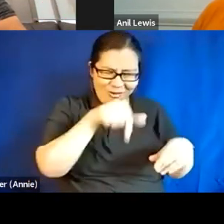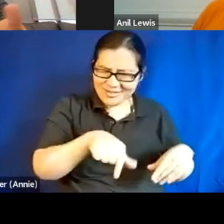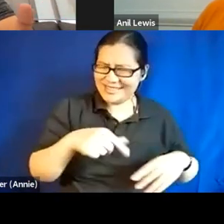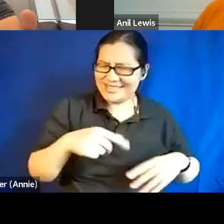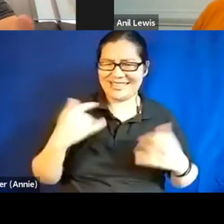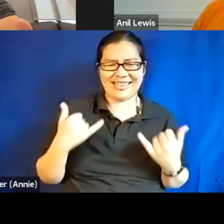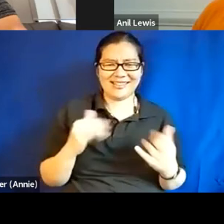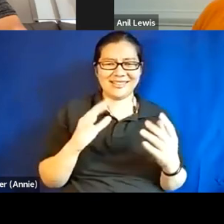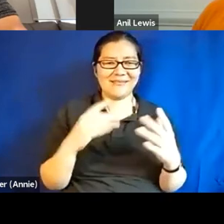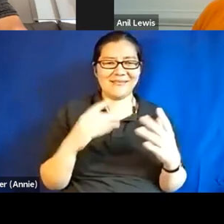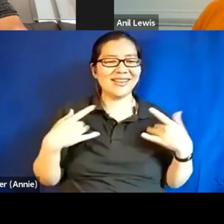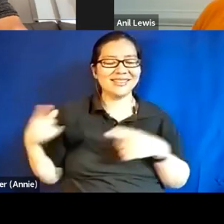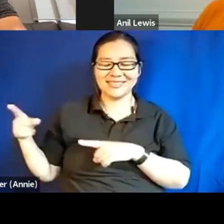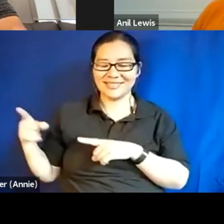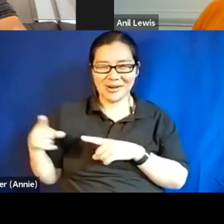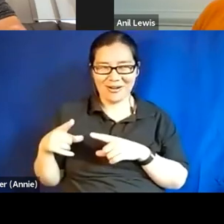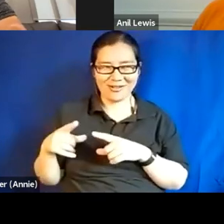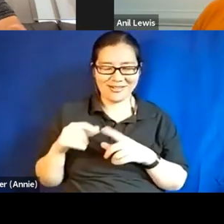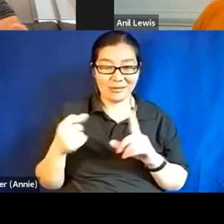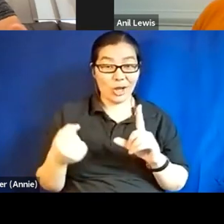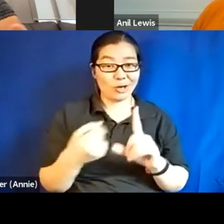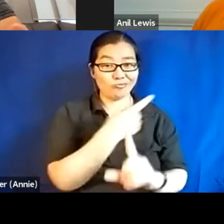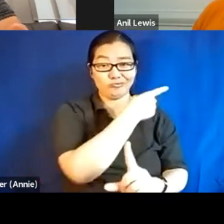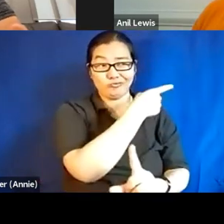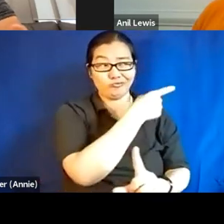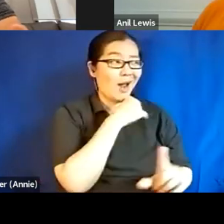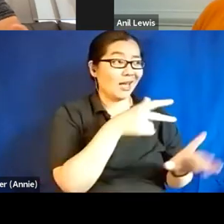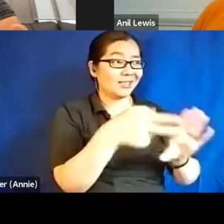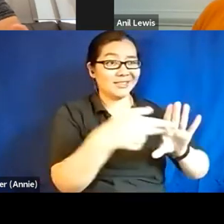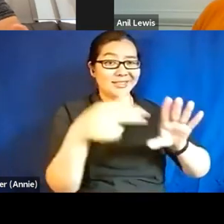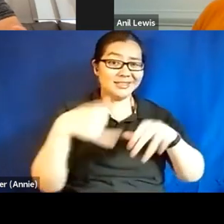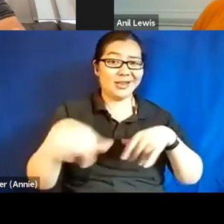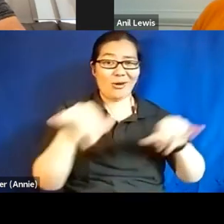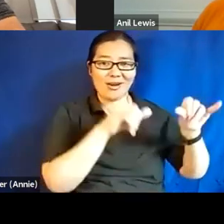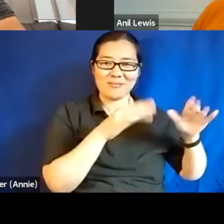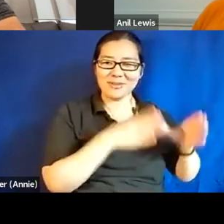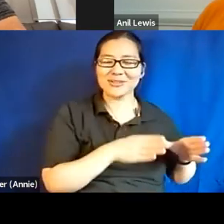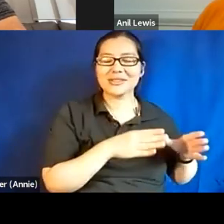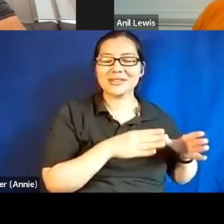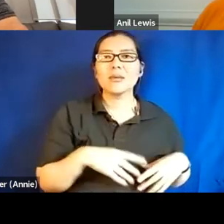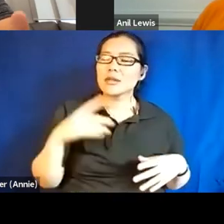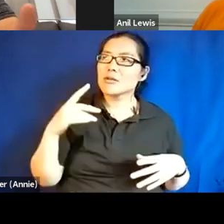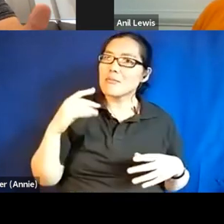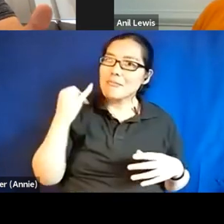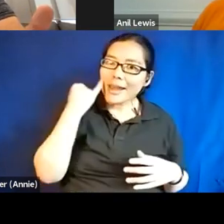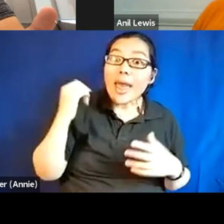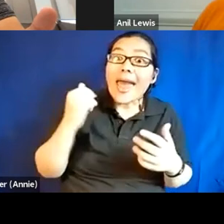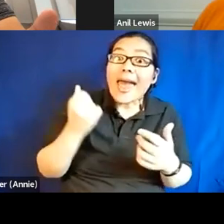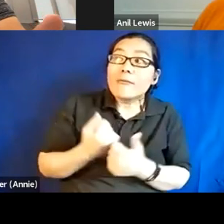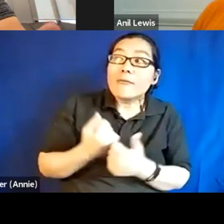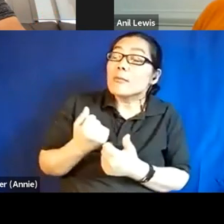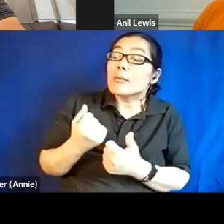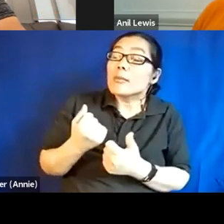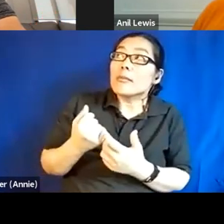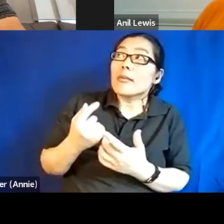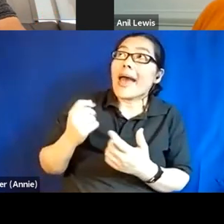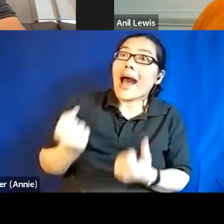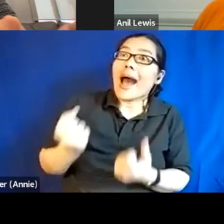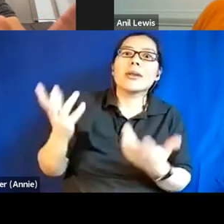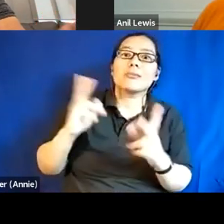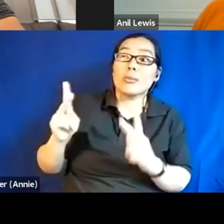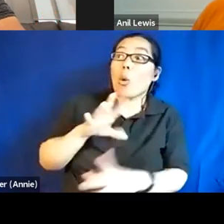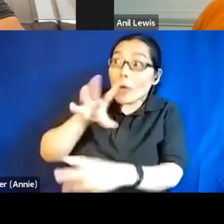but it's funny how many of the people in our own population and community have bought into what, what limiting factors